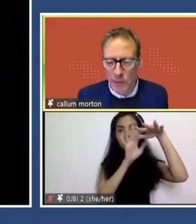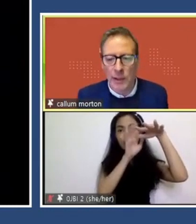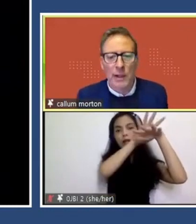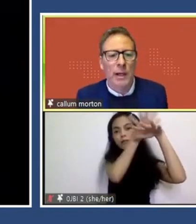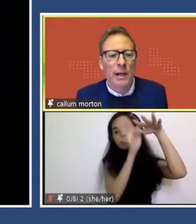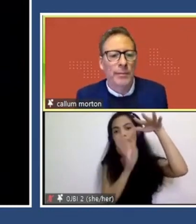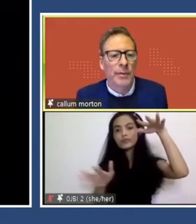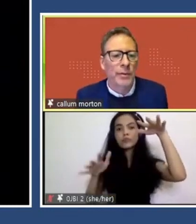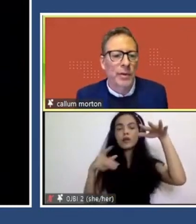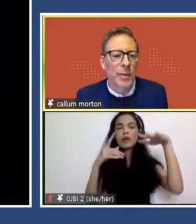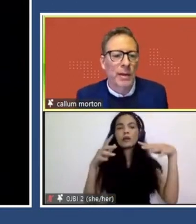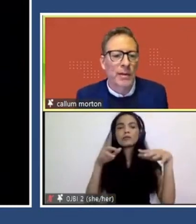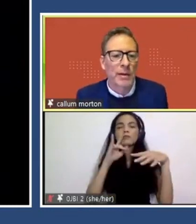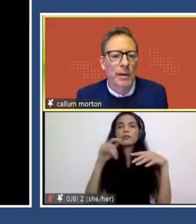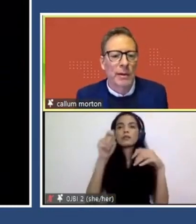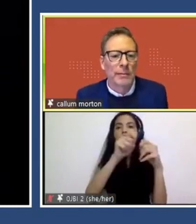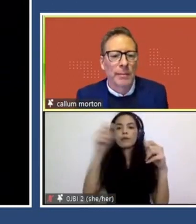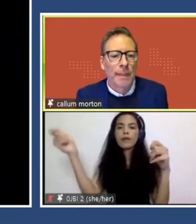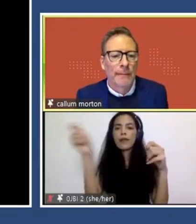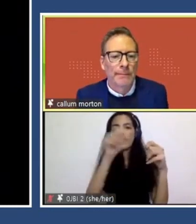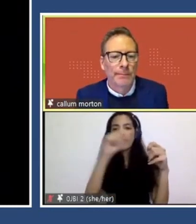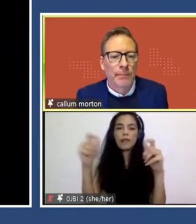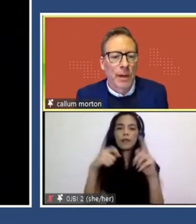constantly moving through the space.